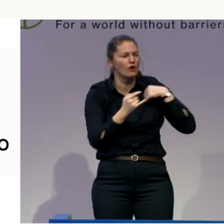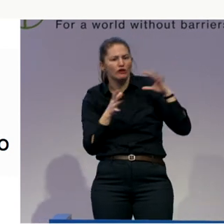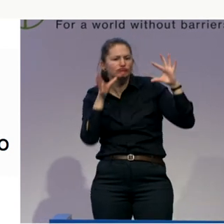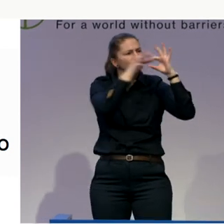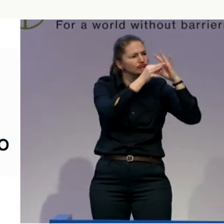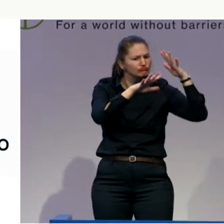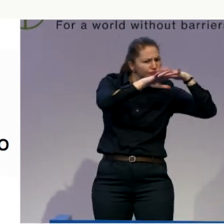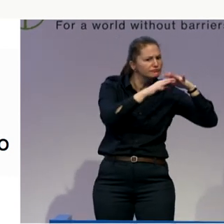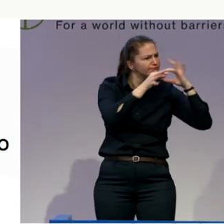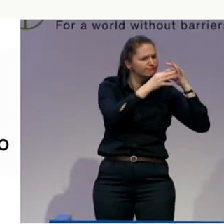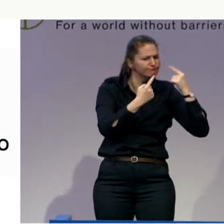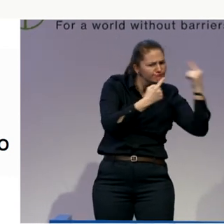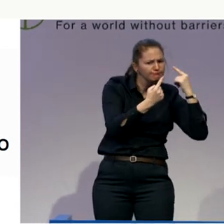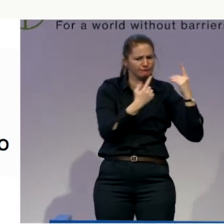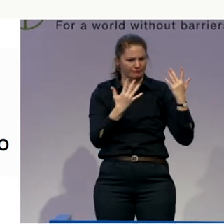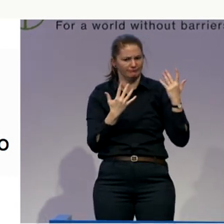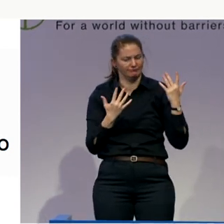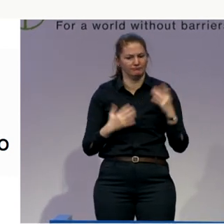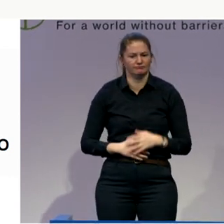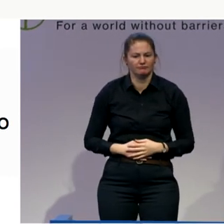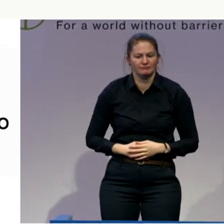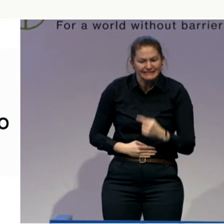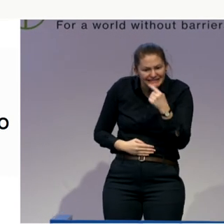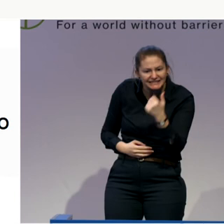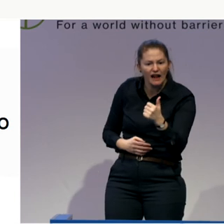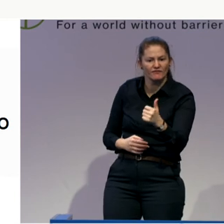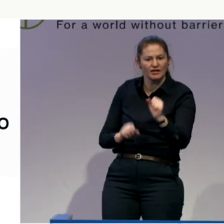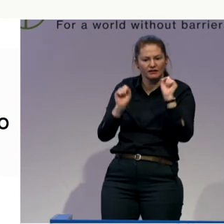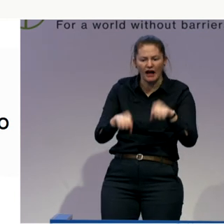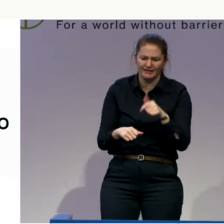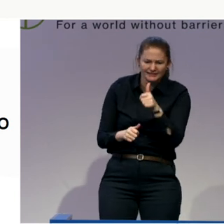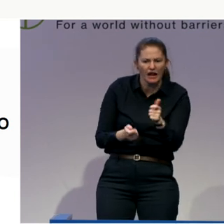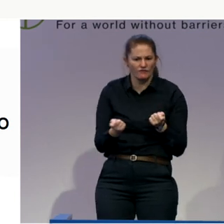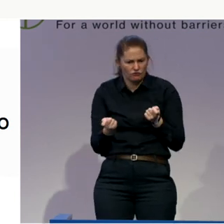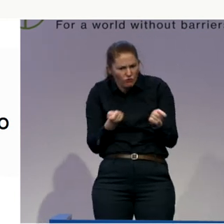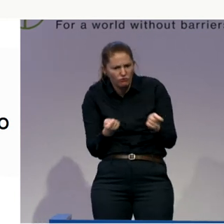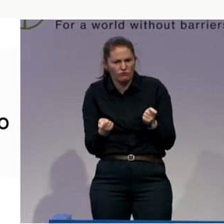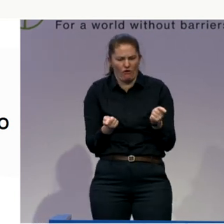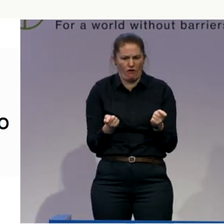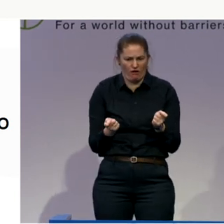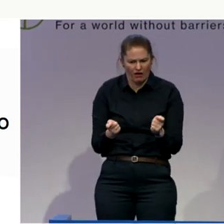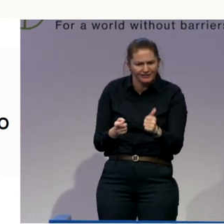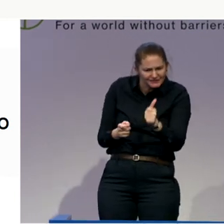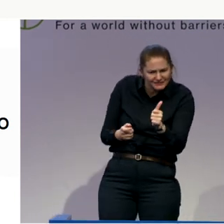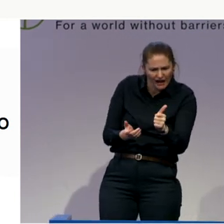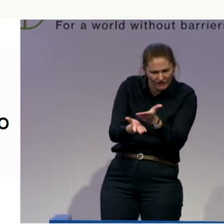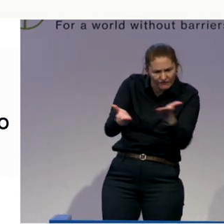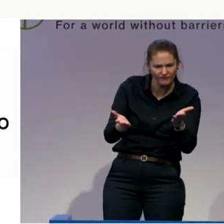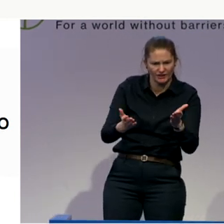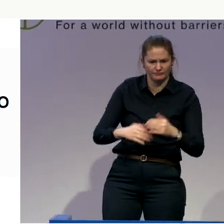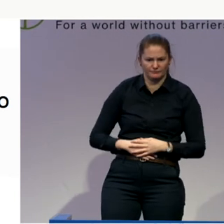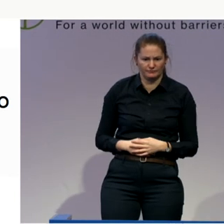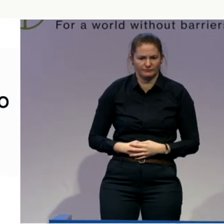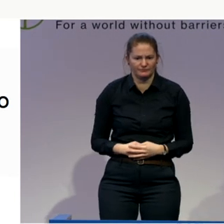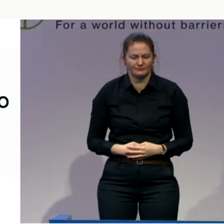person can have a real say and control the means and not only, well, there's